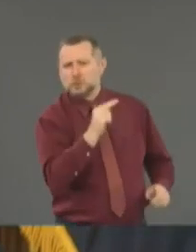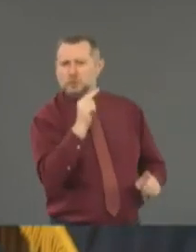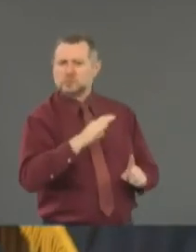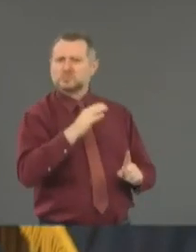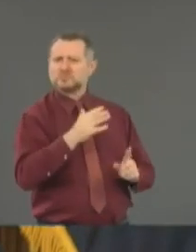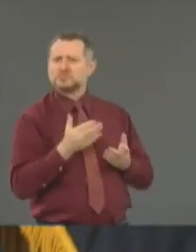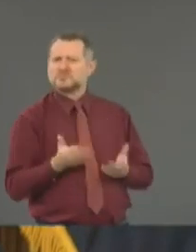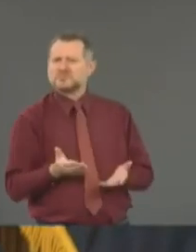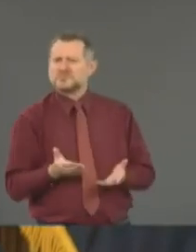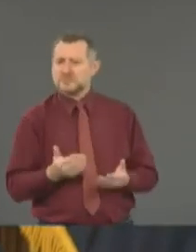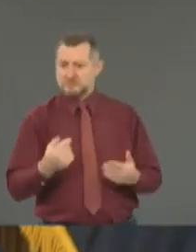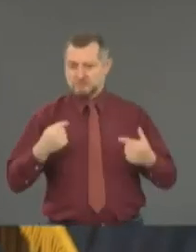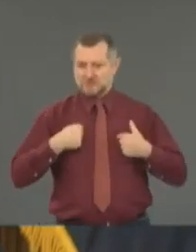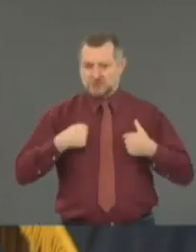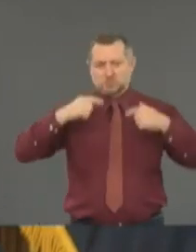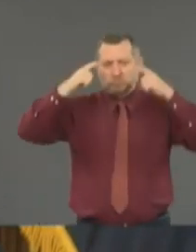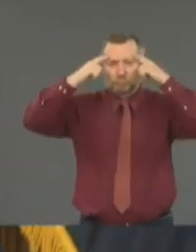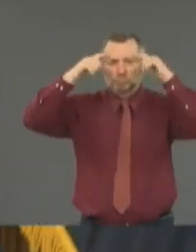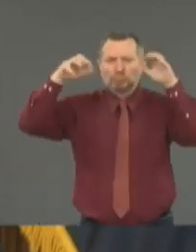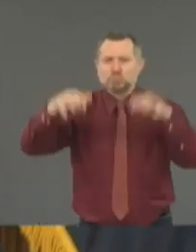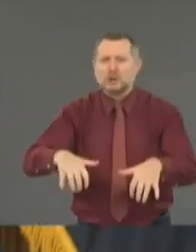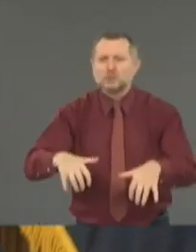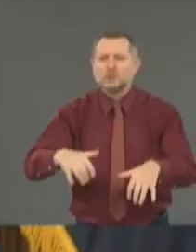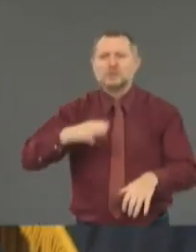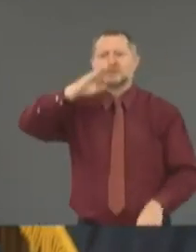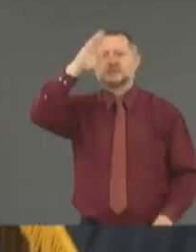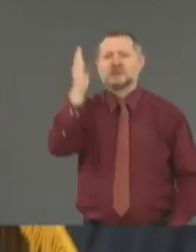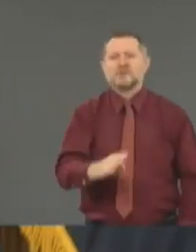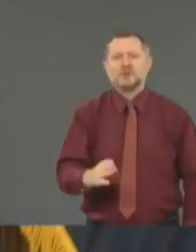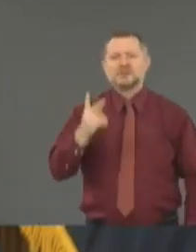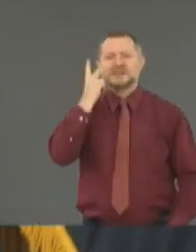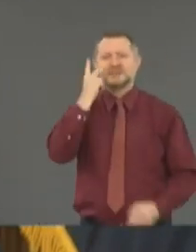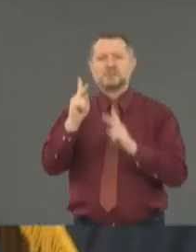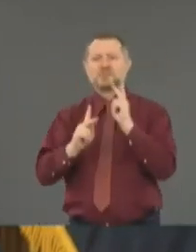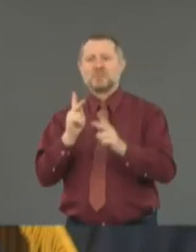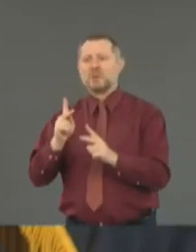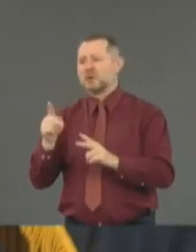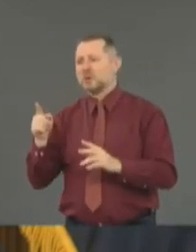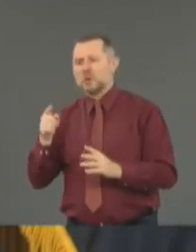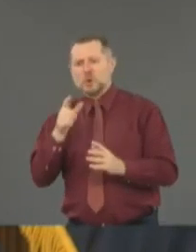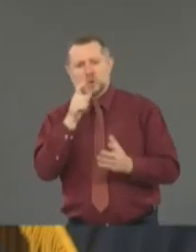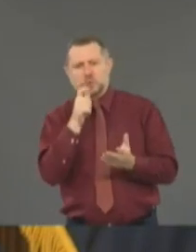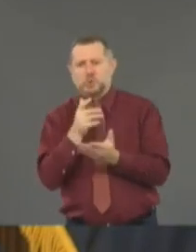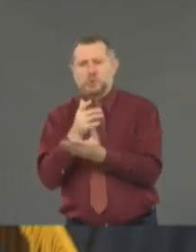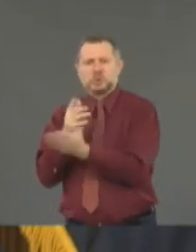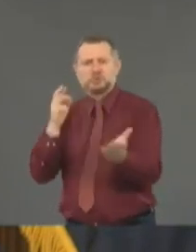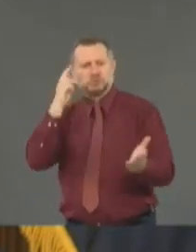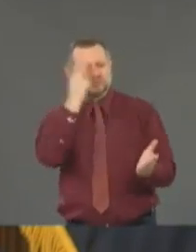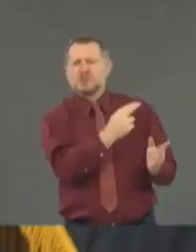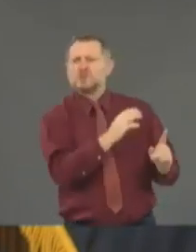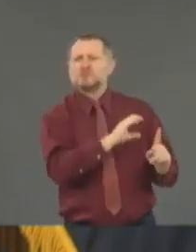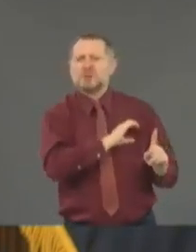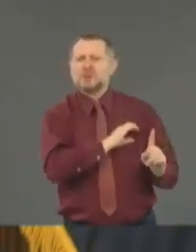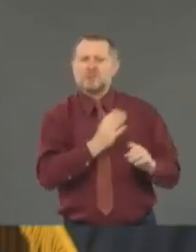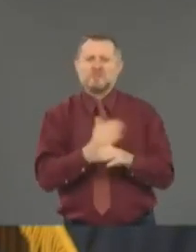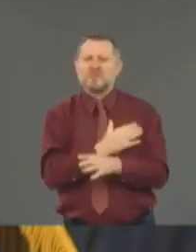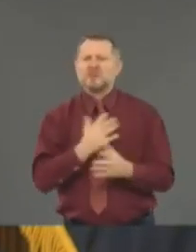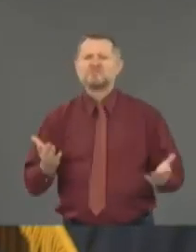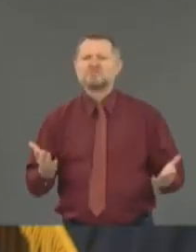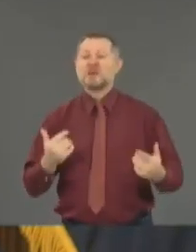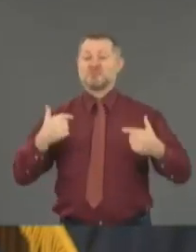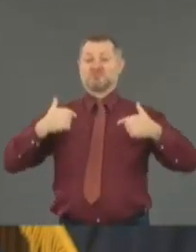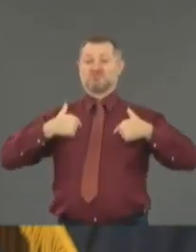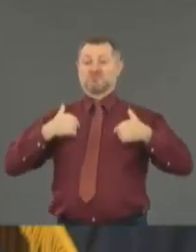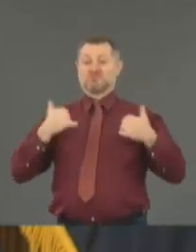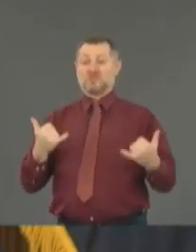I've never seen that level of disrespect to a police officer. Now, I come from a different time and place,